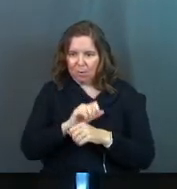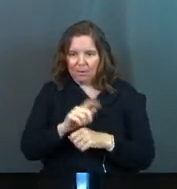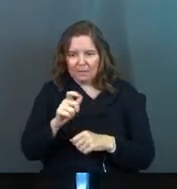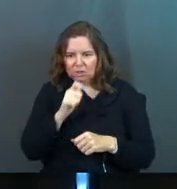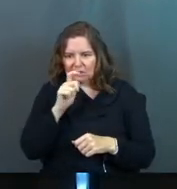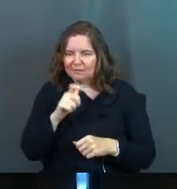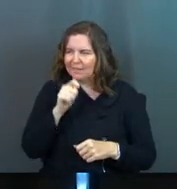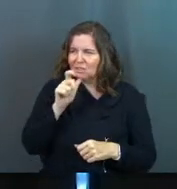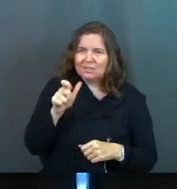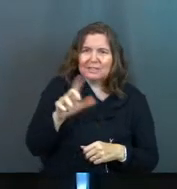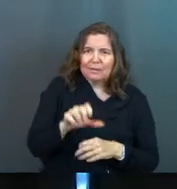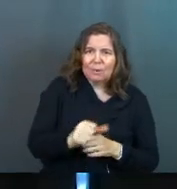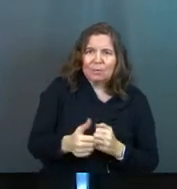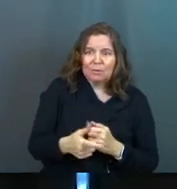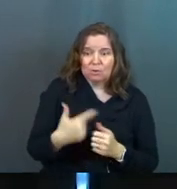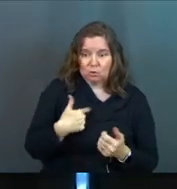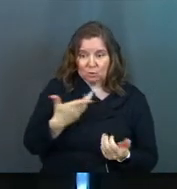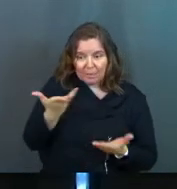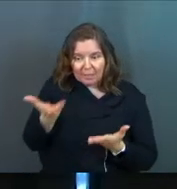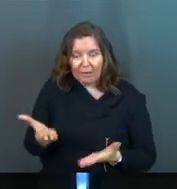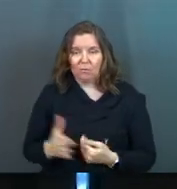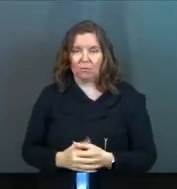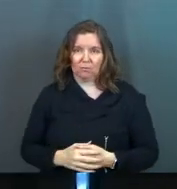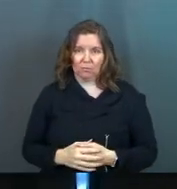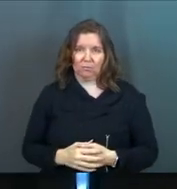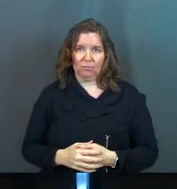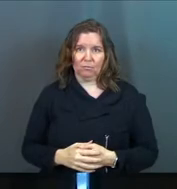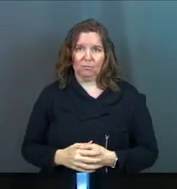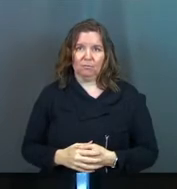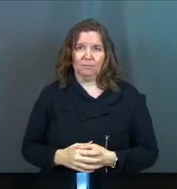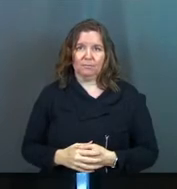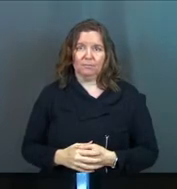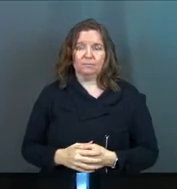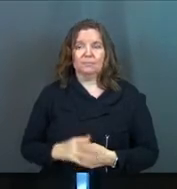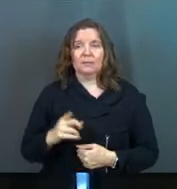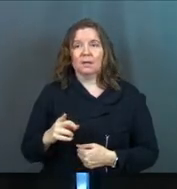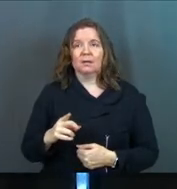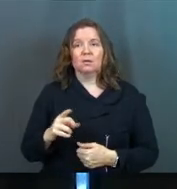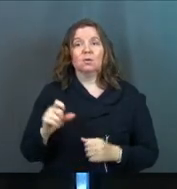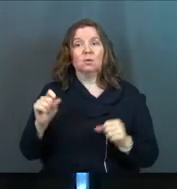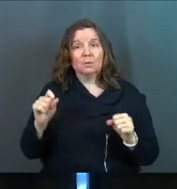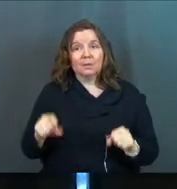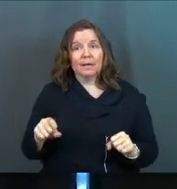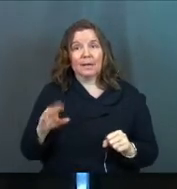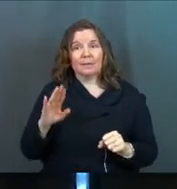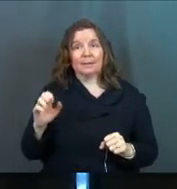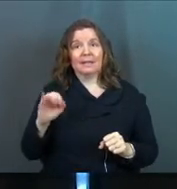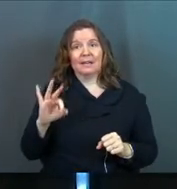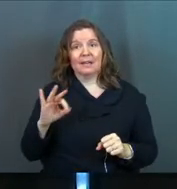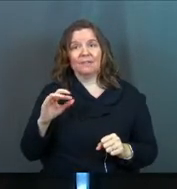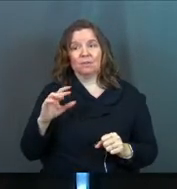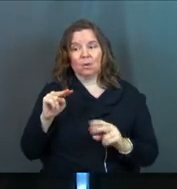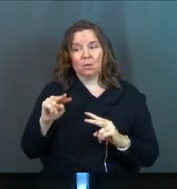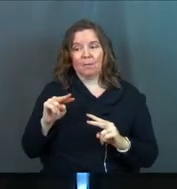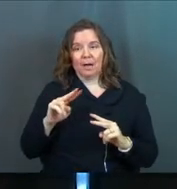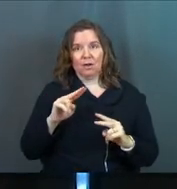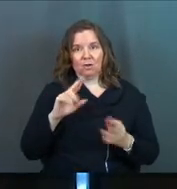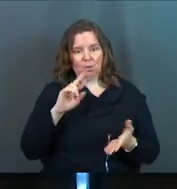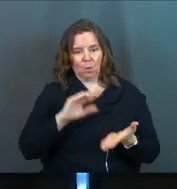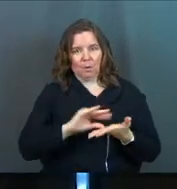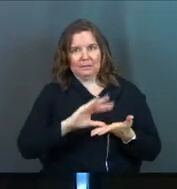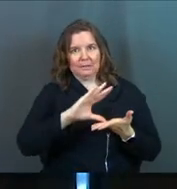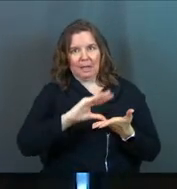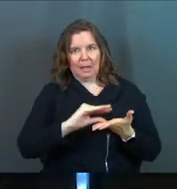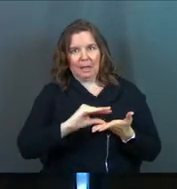appointment. They shouldn't need an appointment with you. You should be present. Right? And you can be if you're monitoring your tank